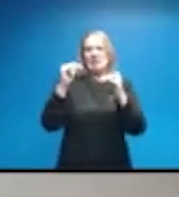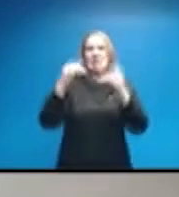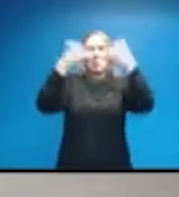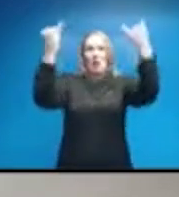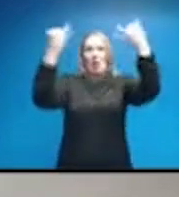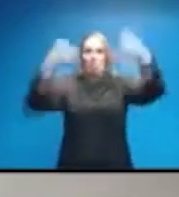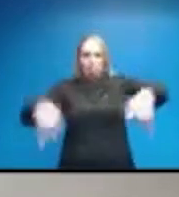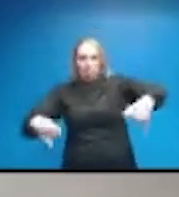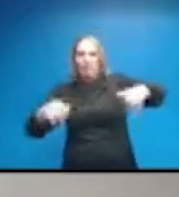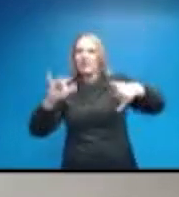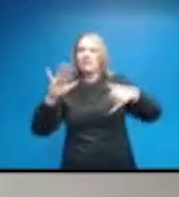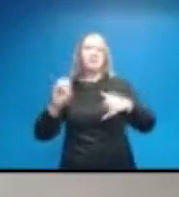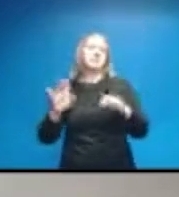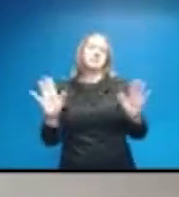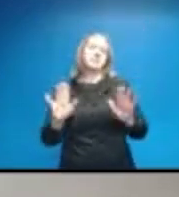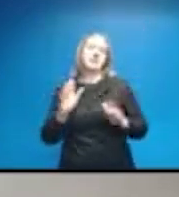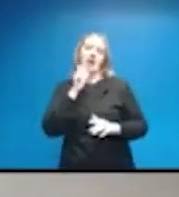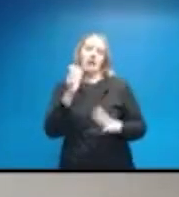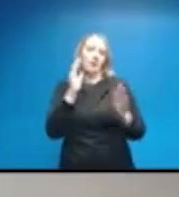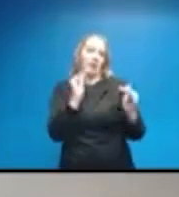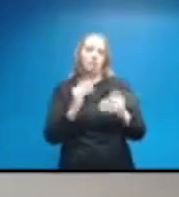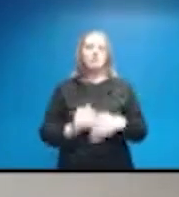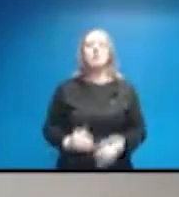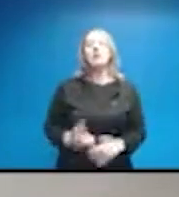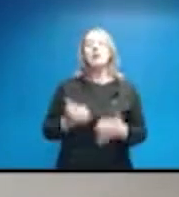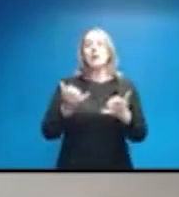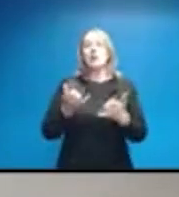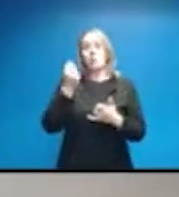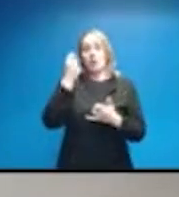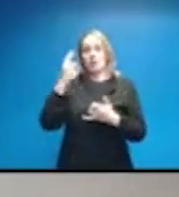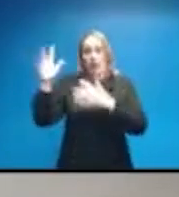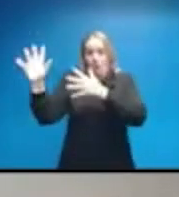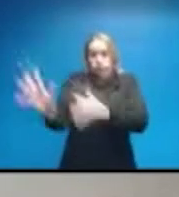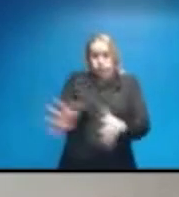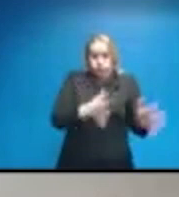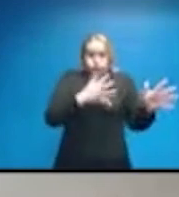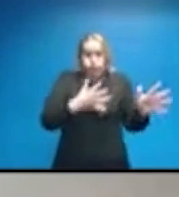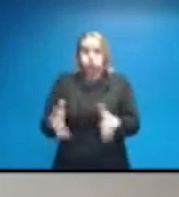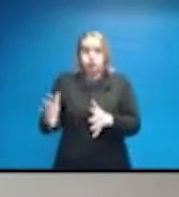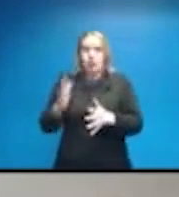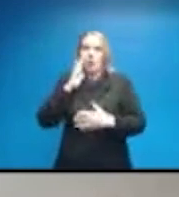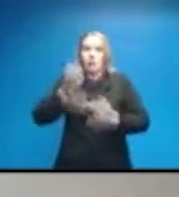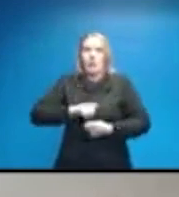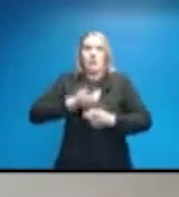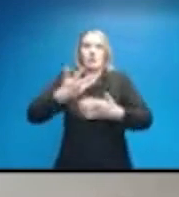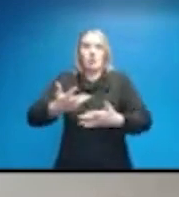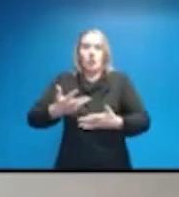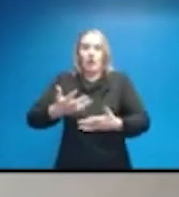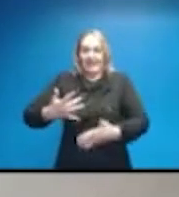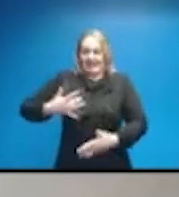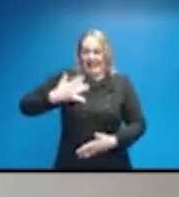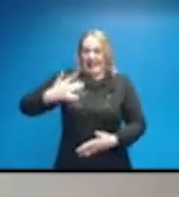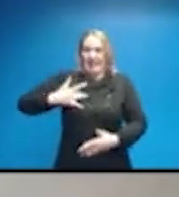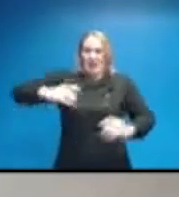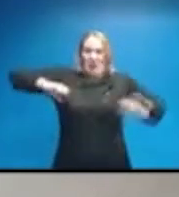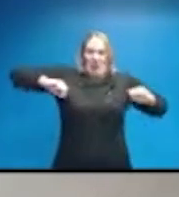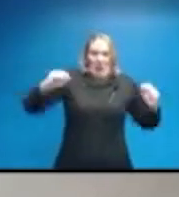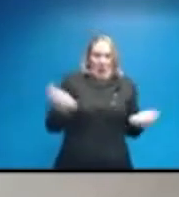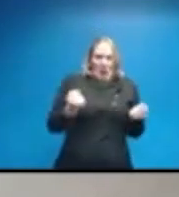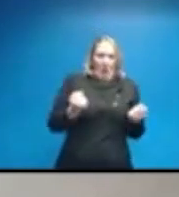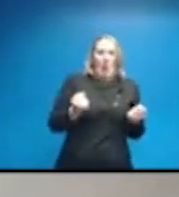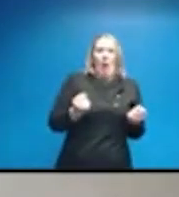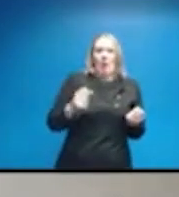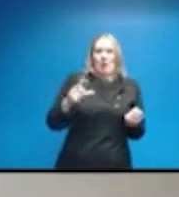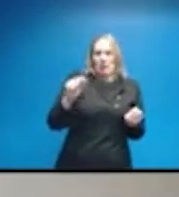However, the wind chill factor will create very cold temperatures for San Antonio roughly in the